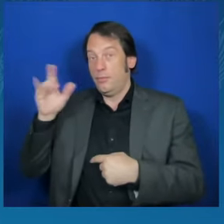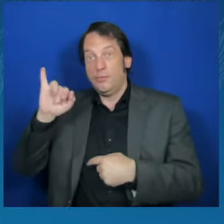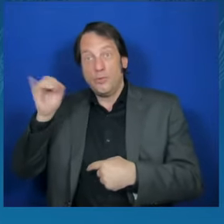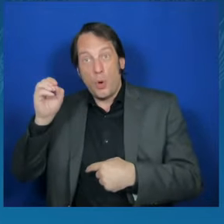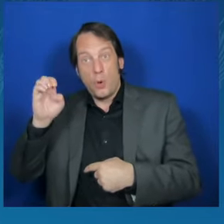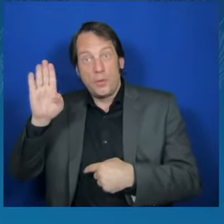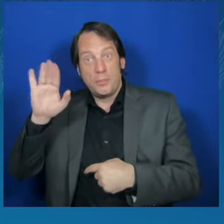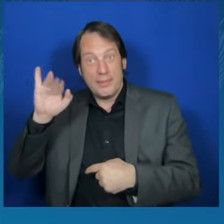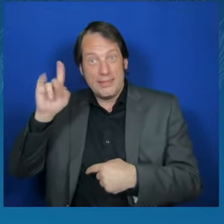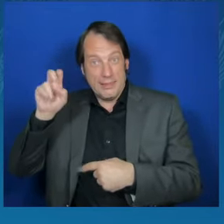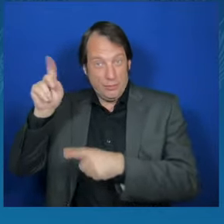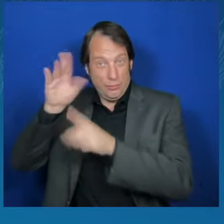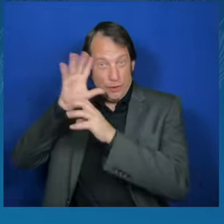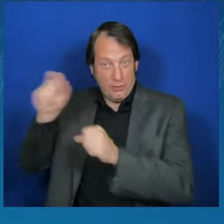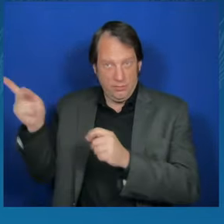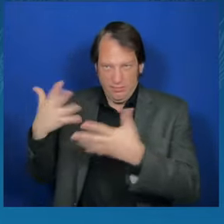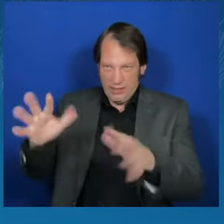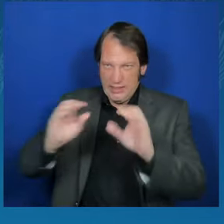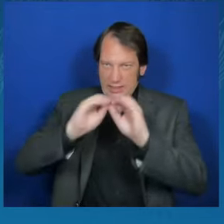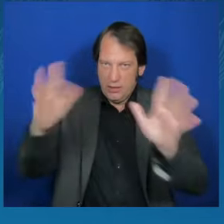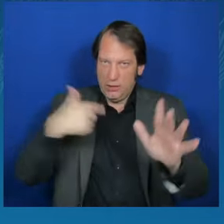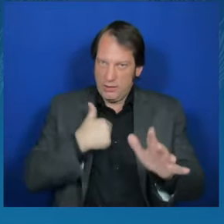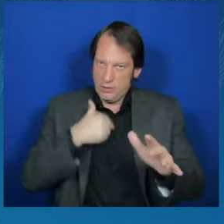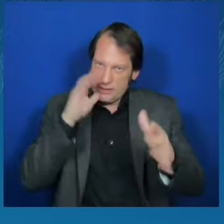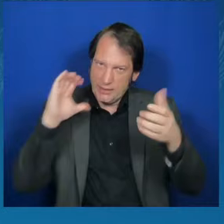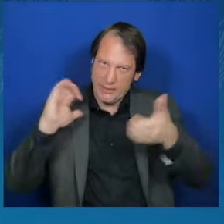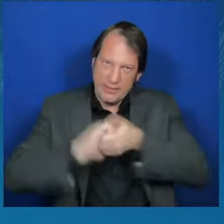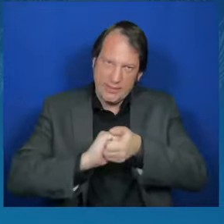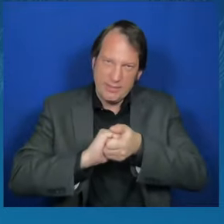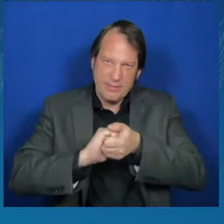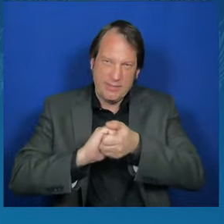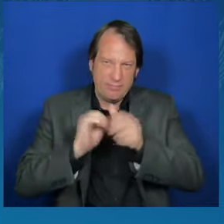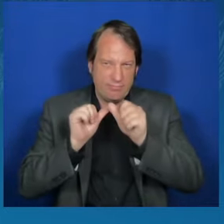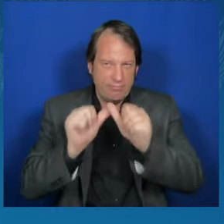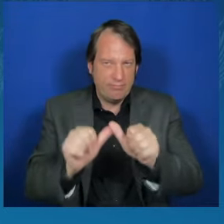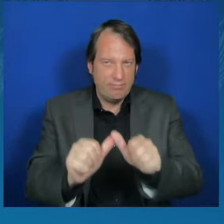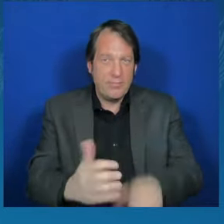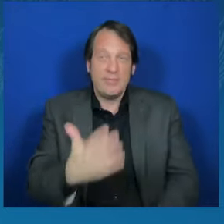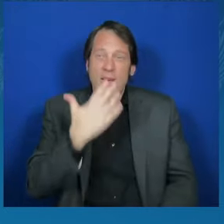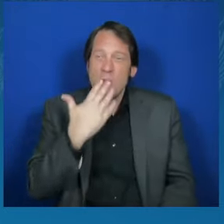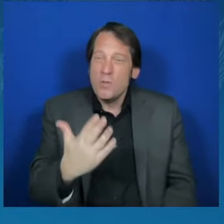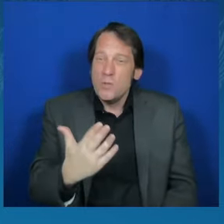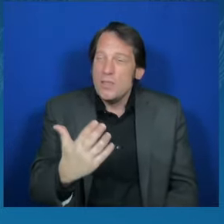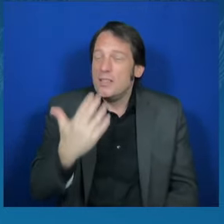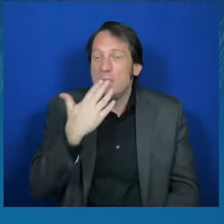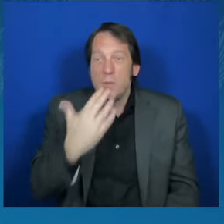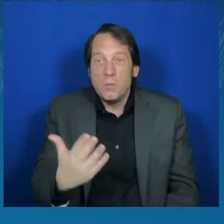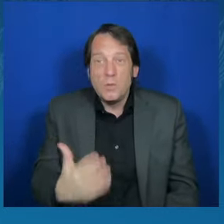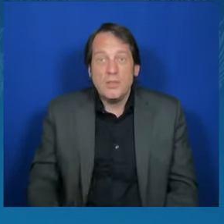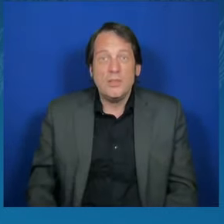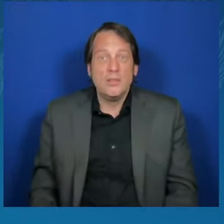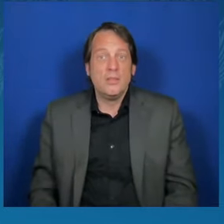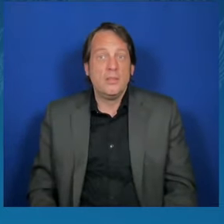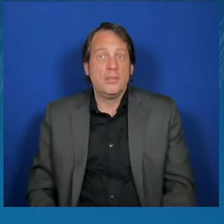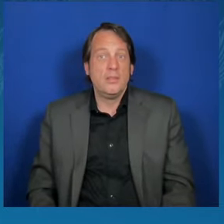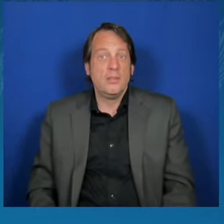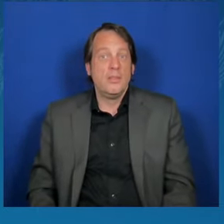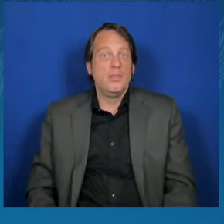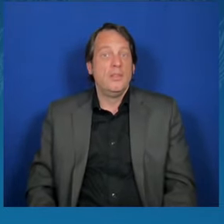much,